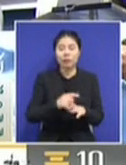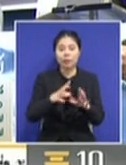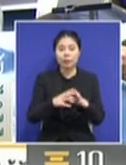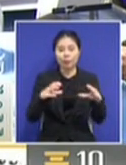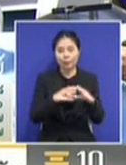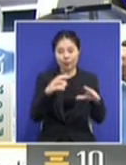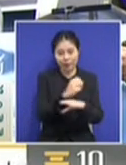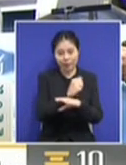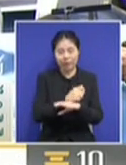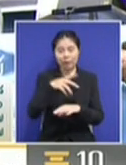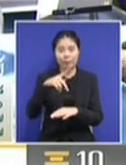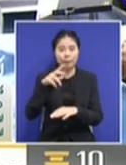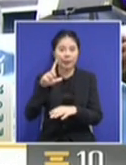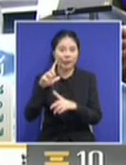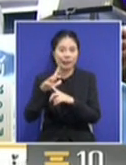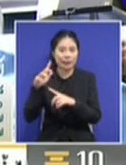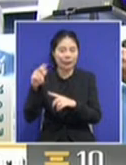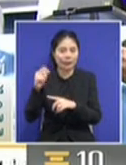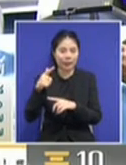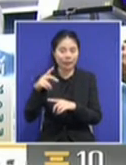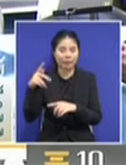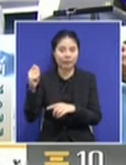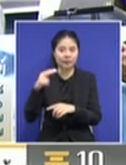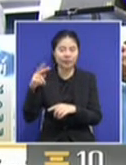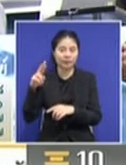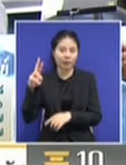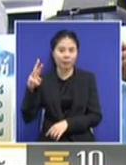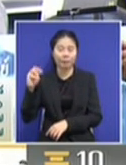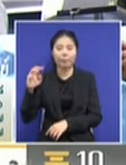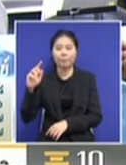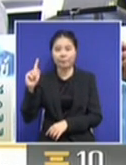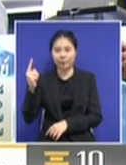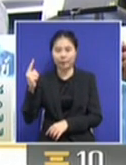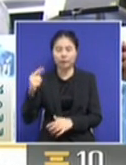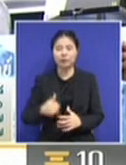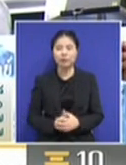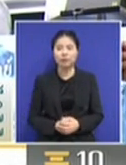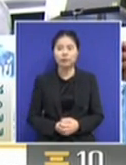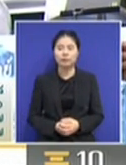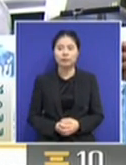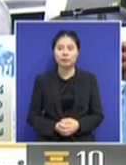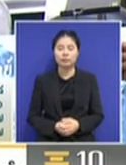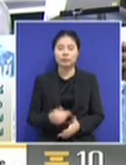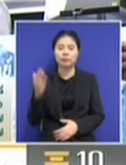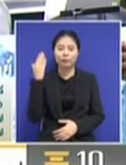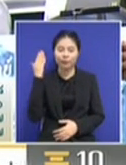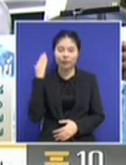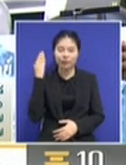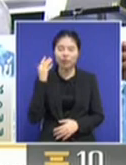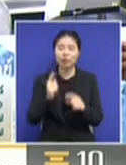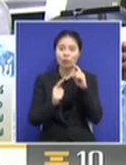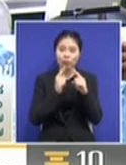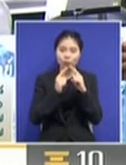two candidates. And, of course, they will have to focus on why Tanathon Jingrung Rangit is suitable